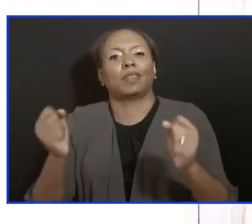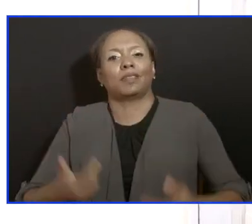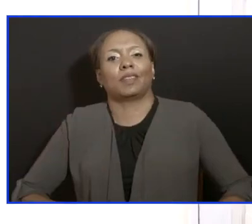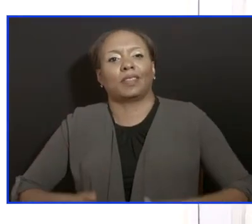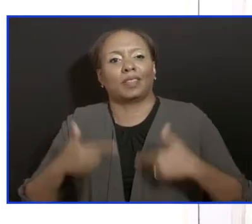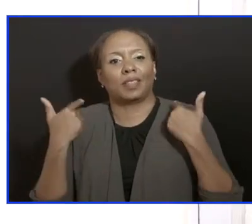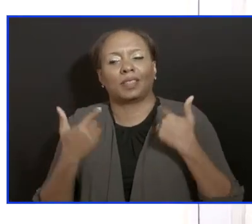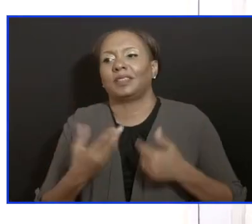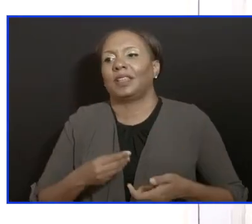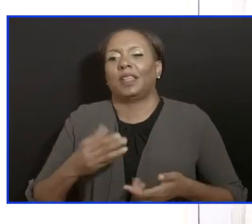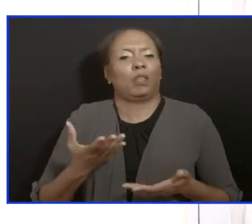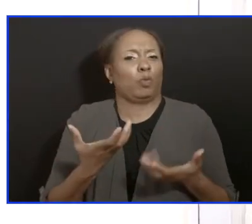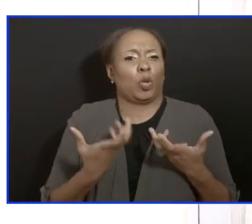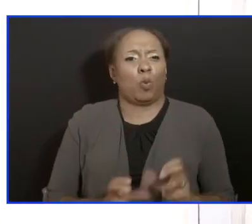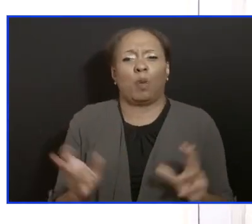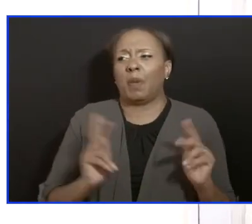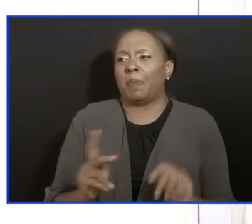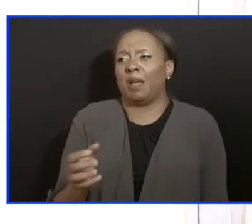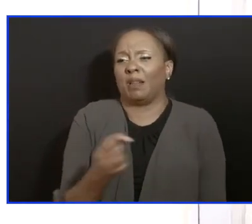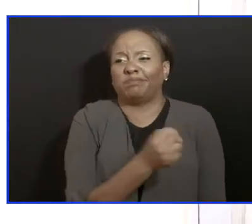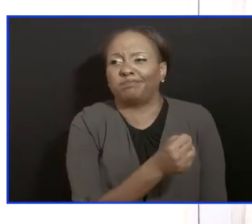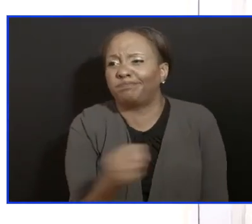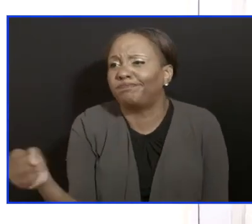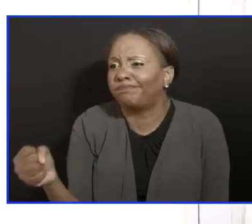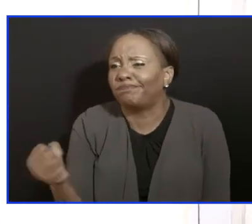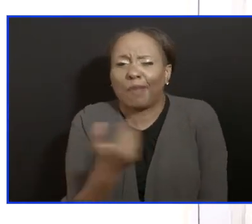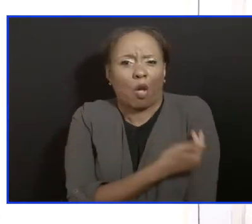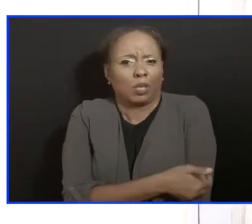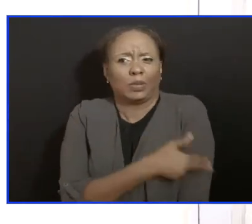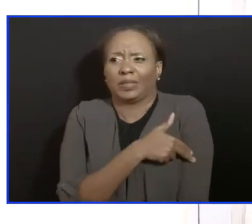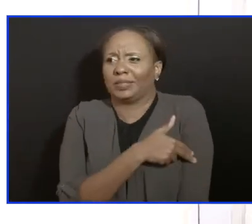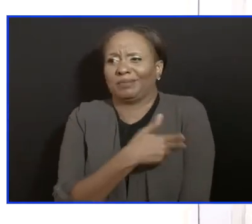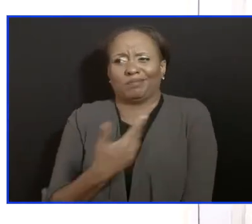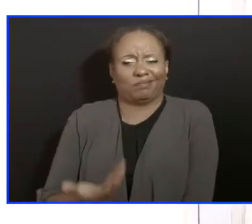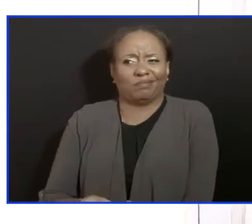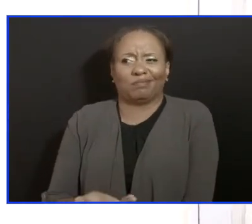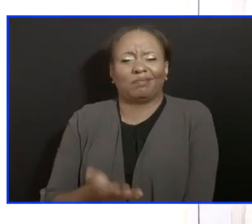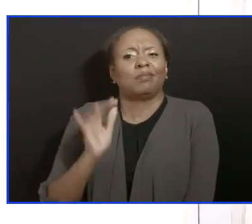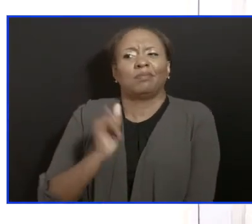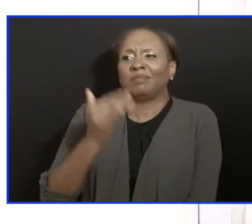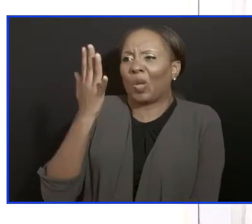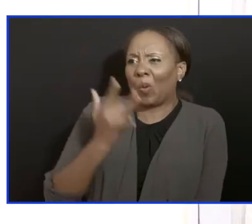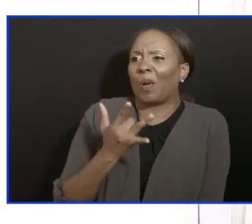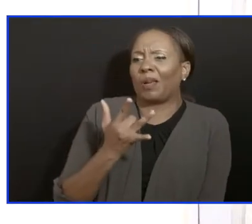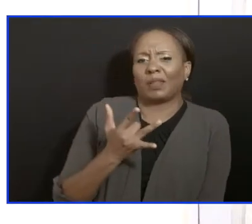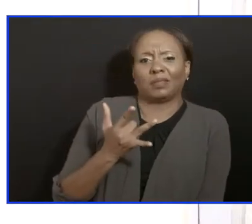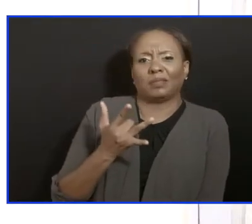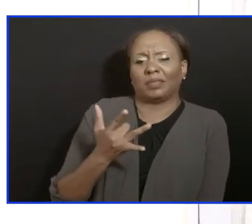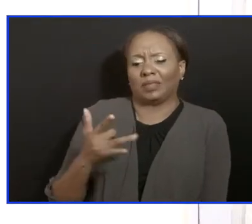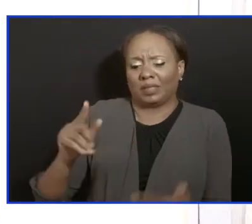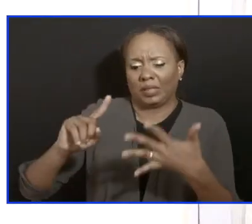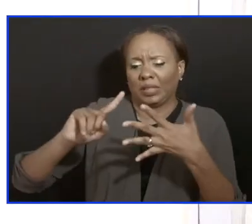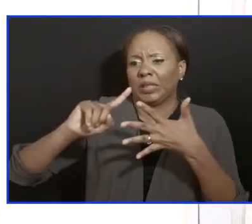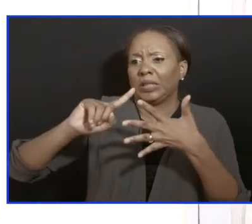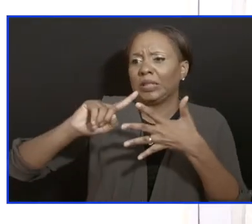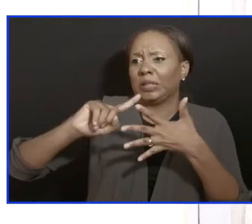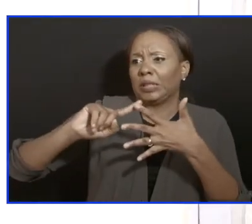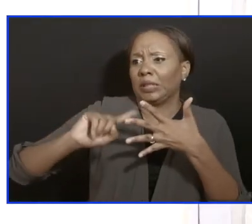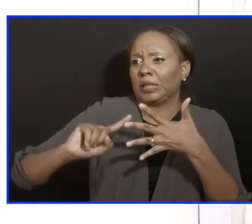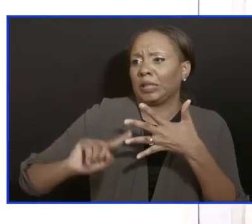hospitalization. And that is effectively what you've heard from these doctors again this evening. Regrettably, we've